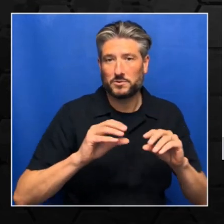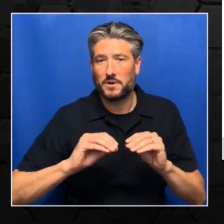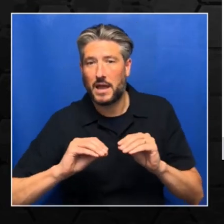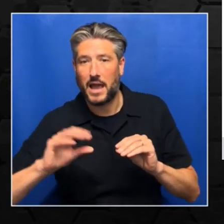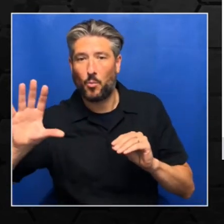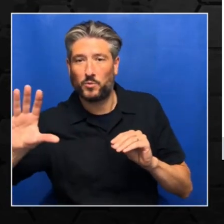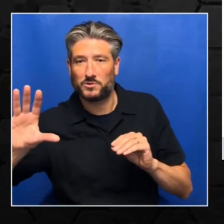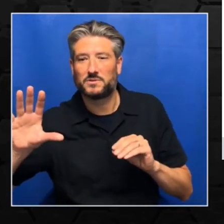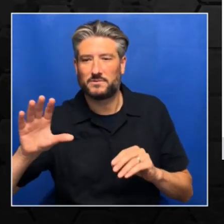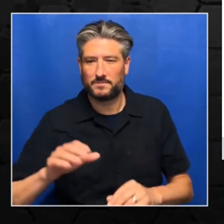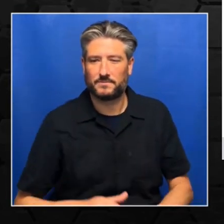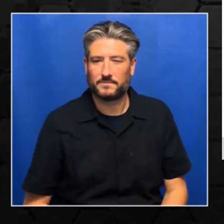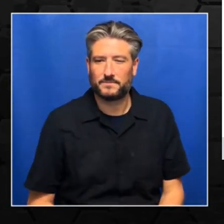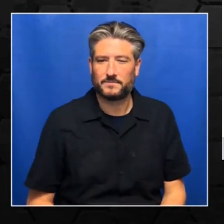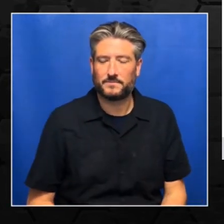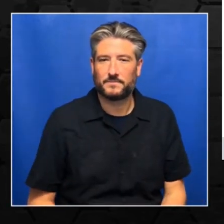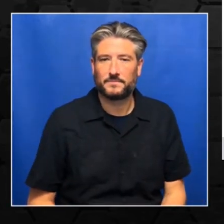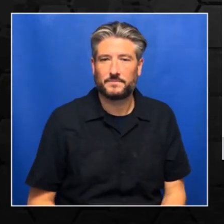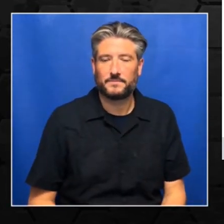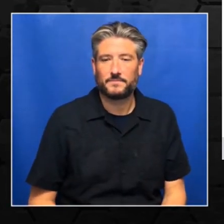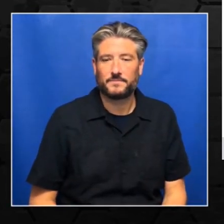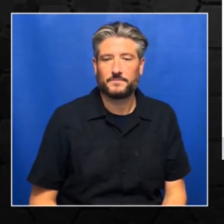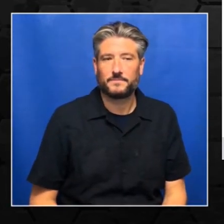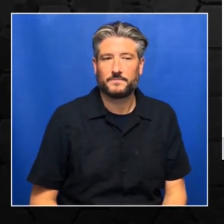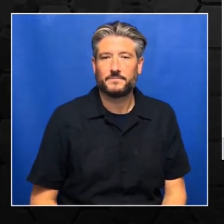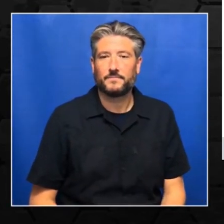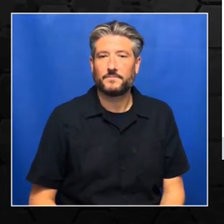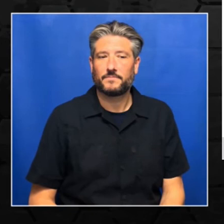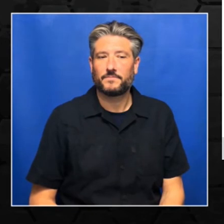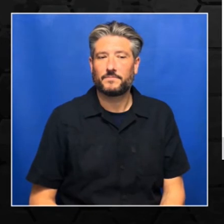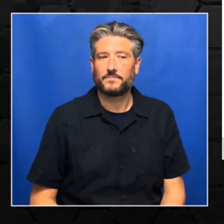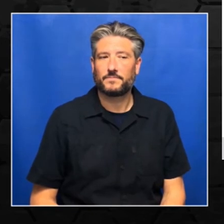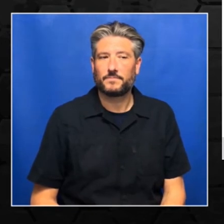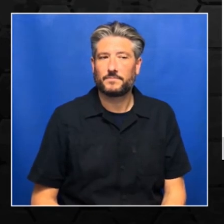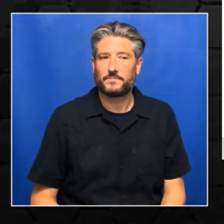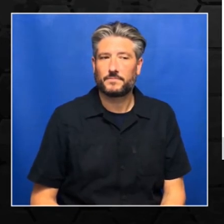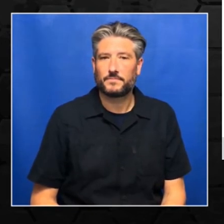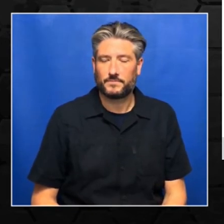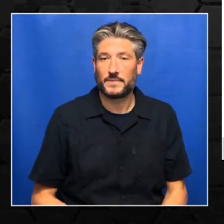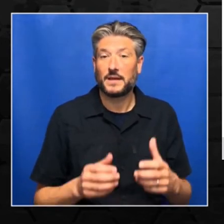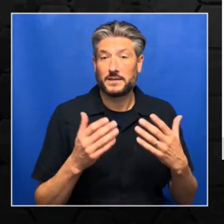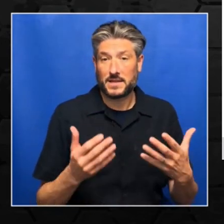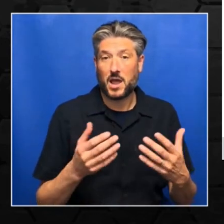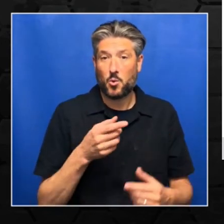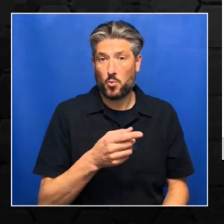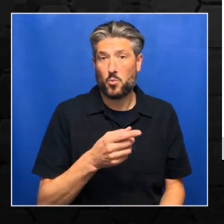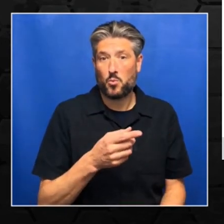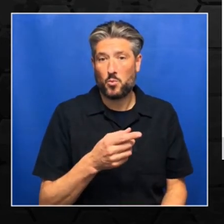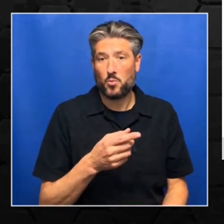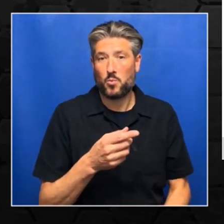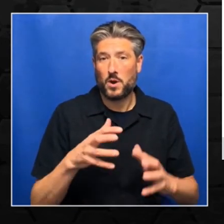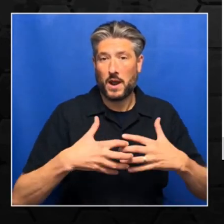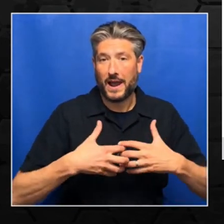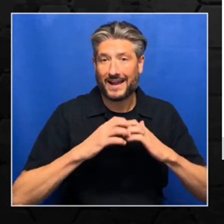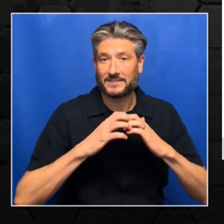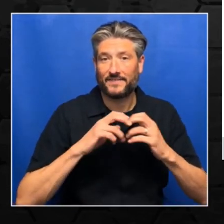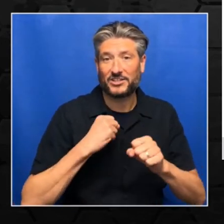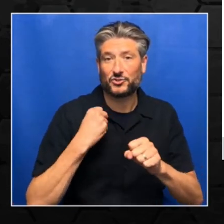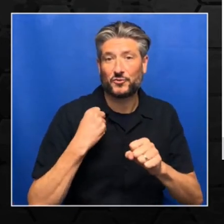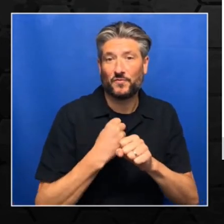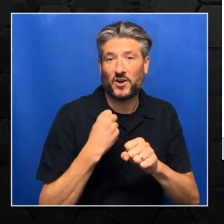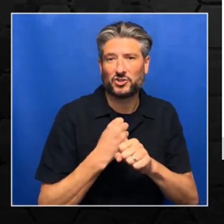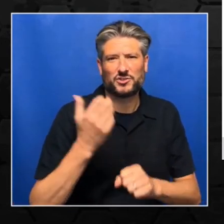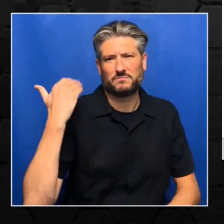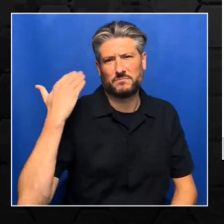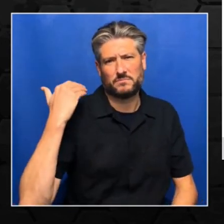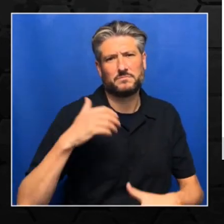And another over here is a ReLU. Now, the sigmoid activation function was used back in 90s and it was very common in